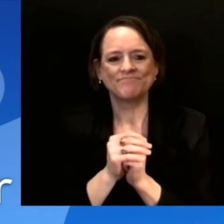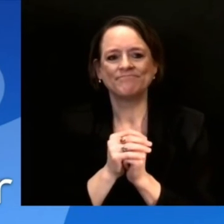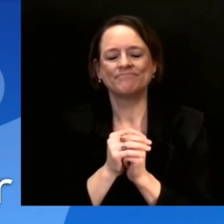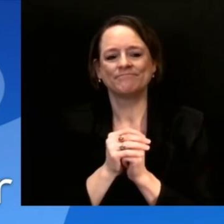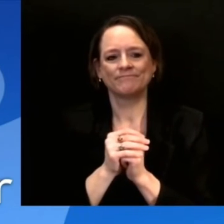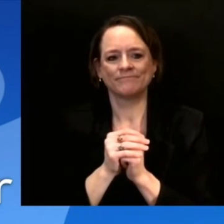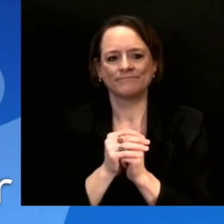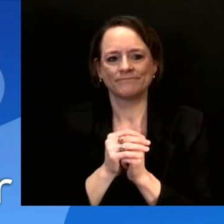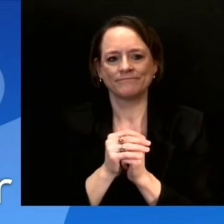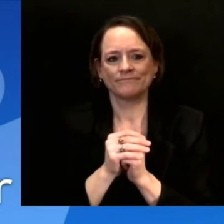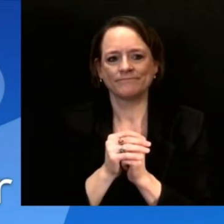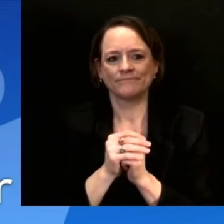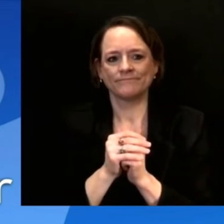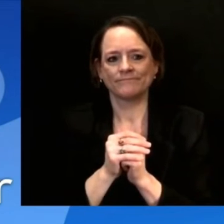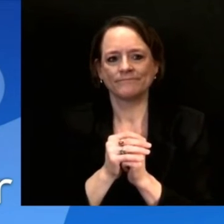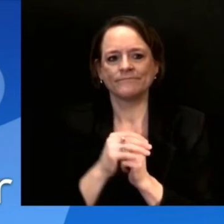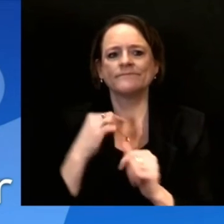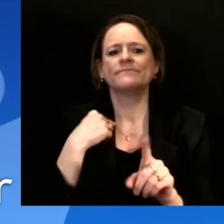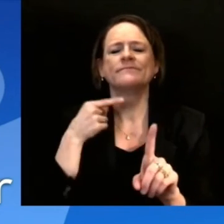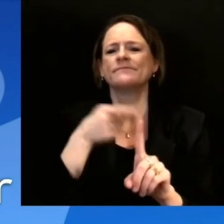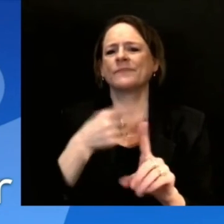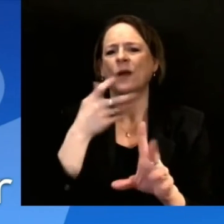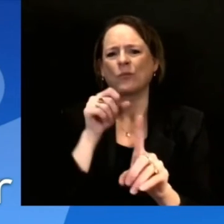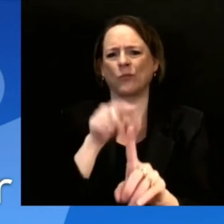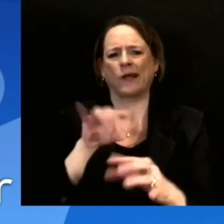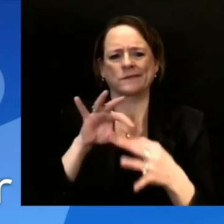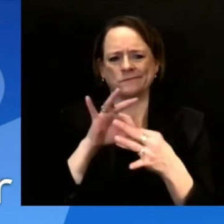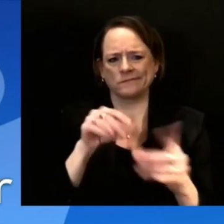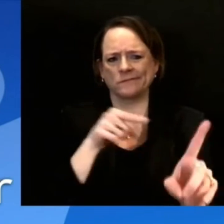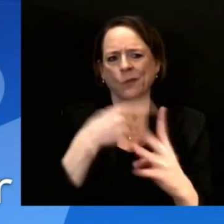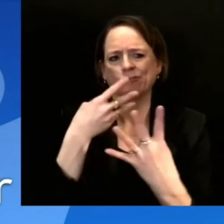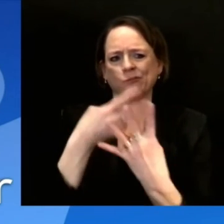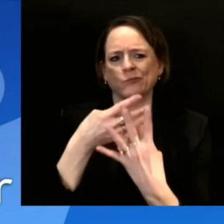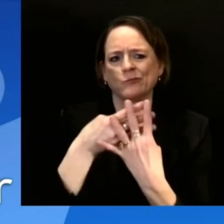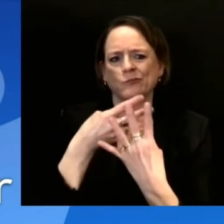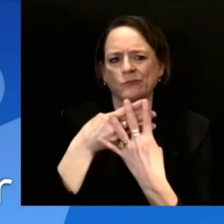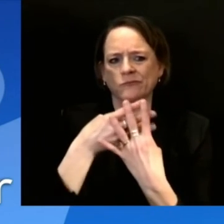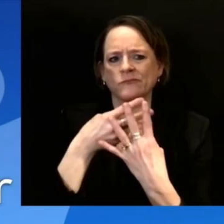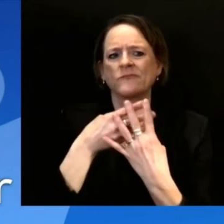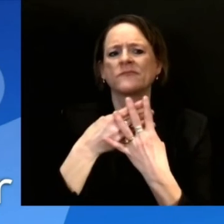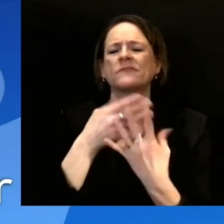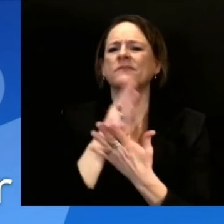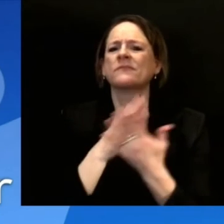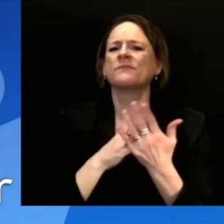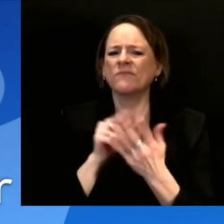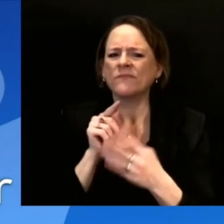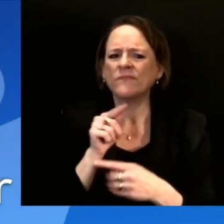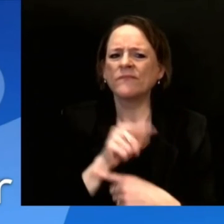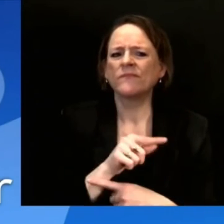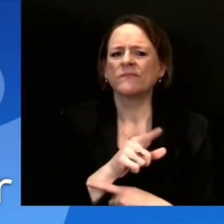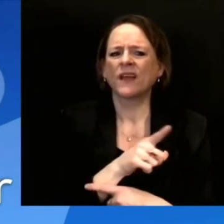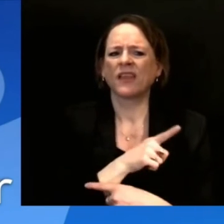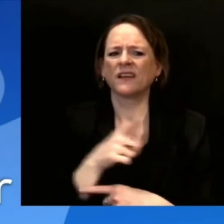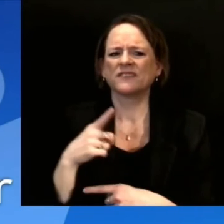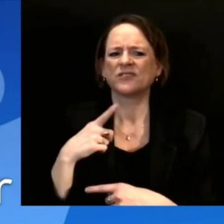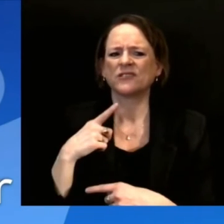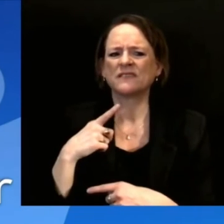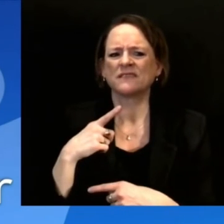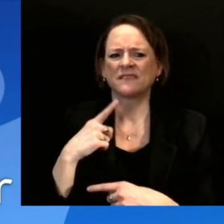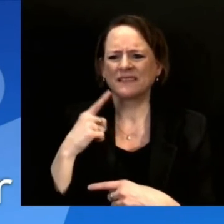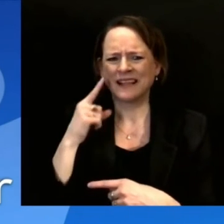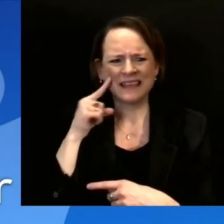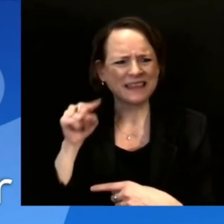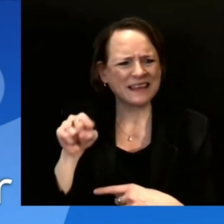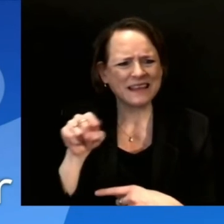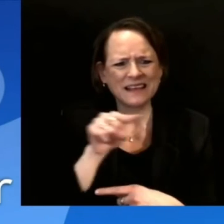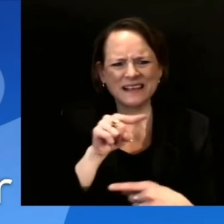what the points the legislators or certain legislators were making, and I think you've addressed that, unless you have anything to add. I think I did